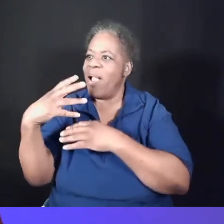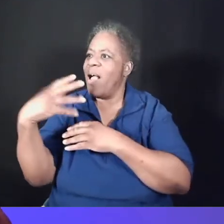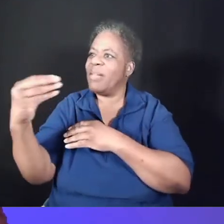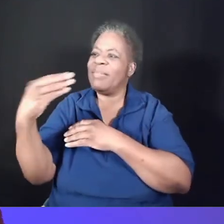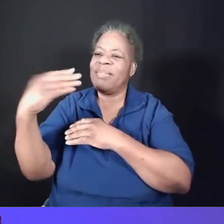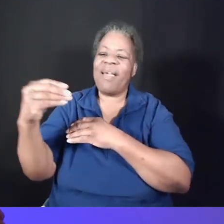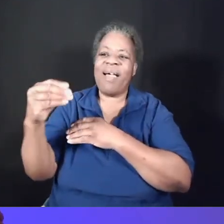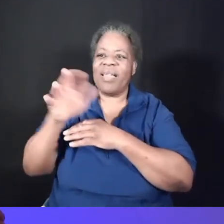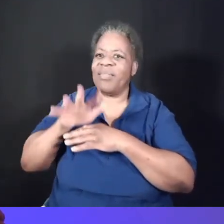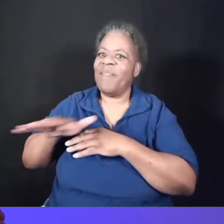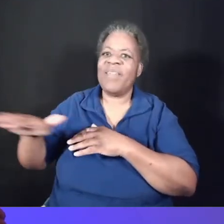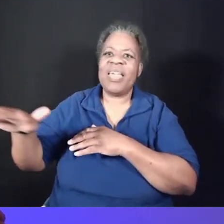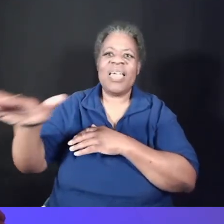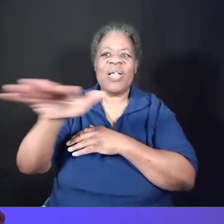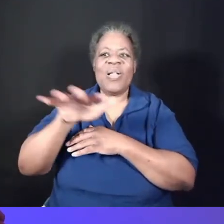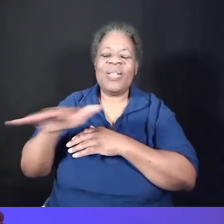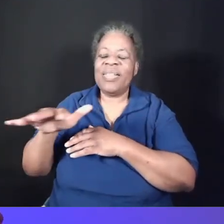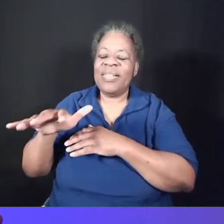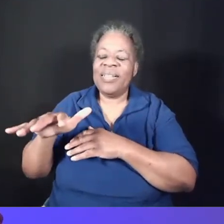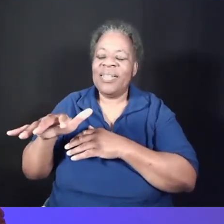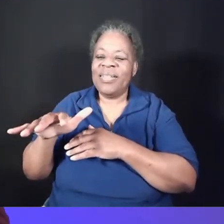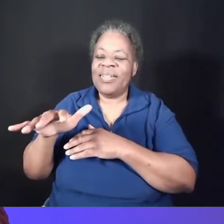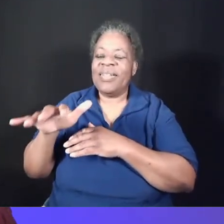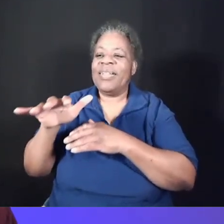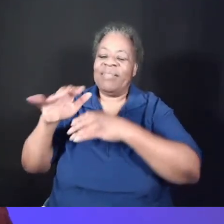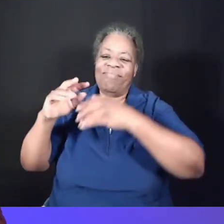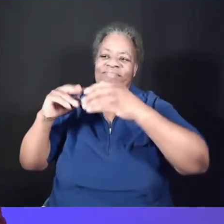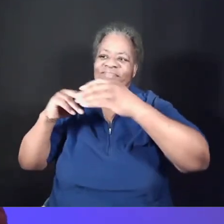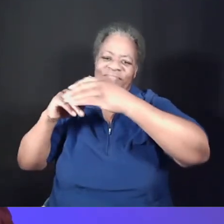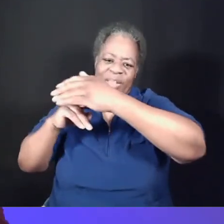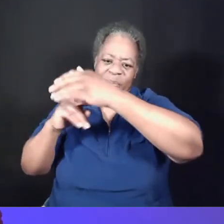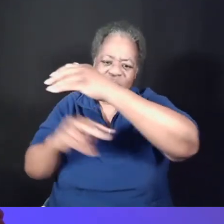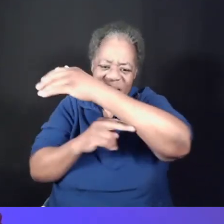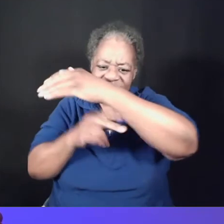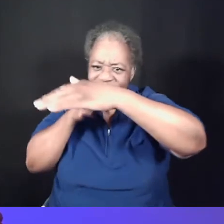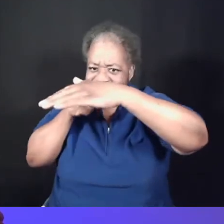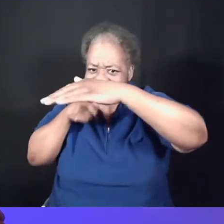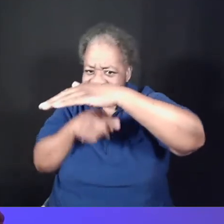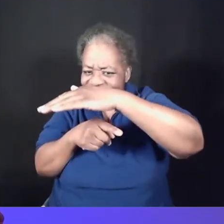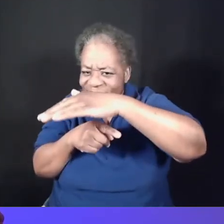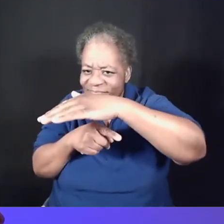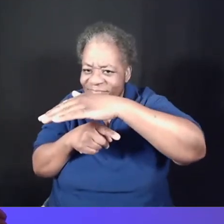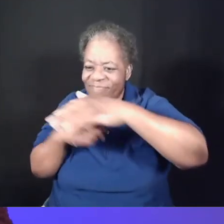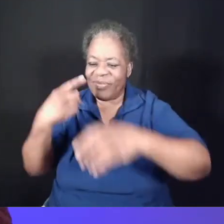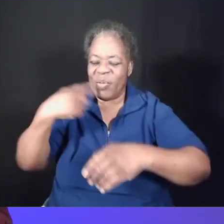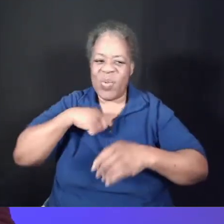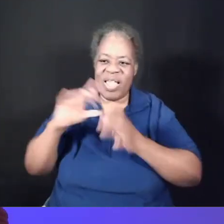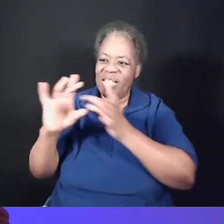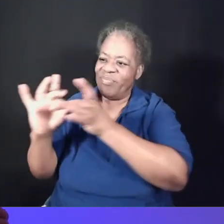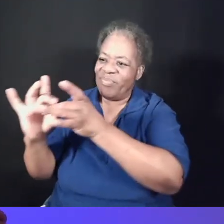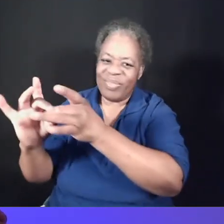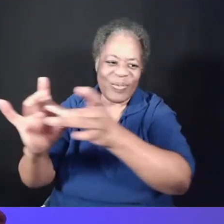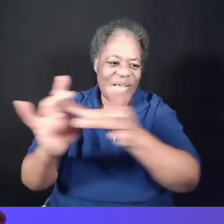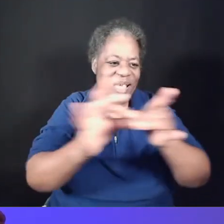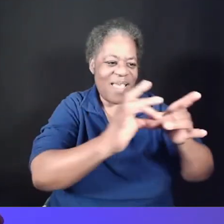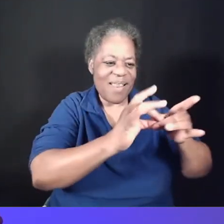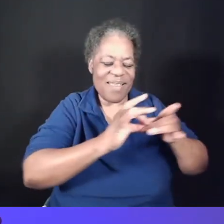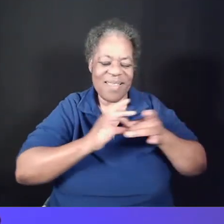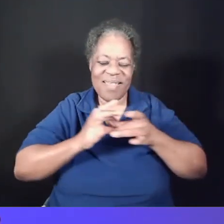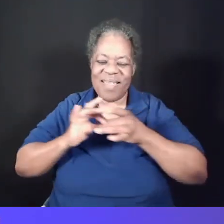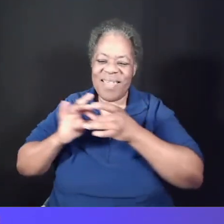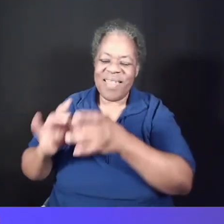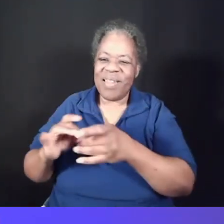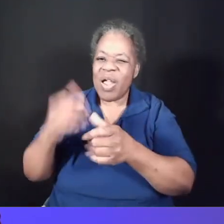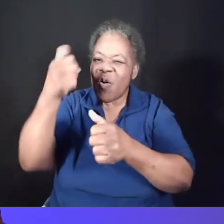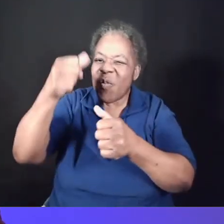fields and even under bridges but we are all united in this practice we all remember what